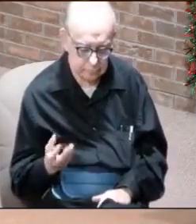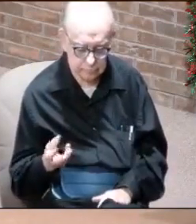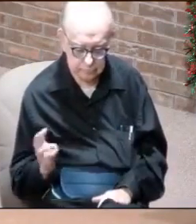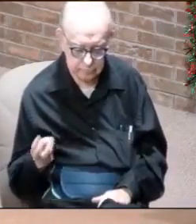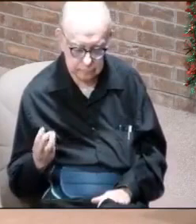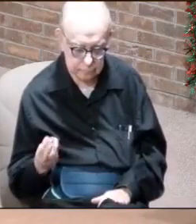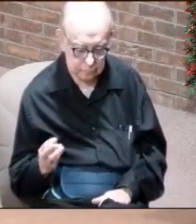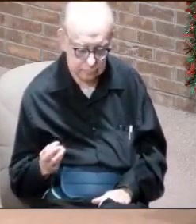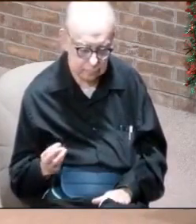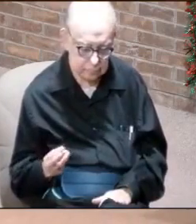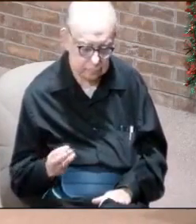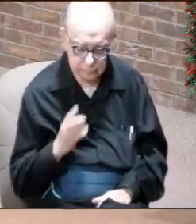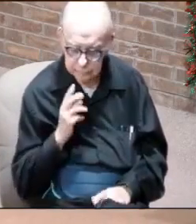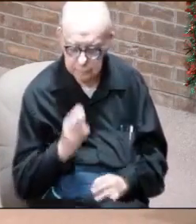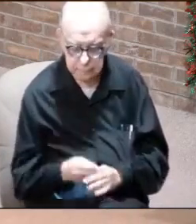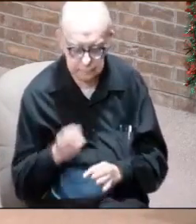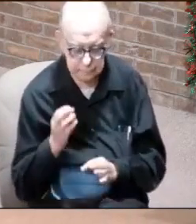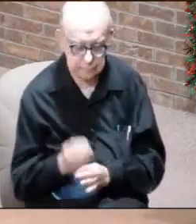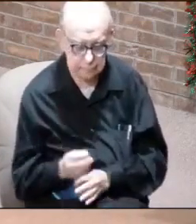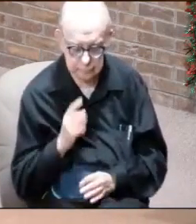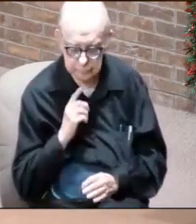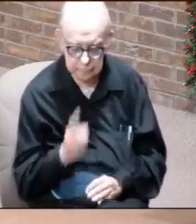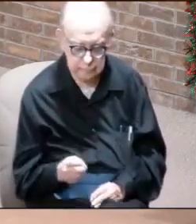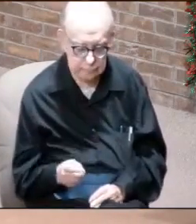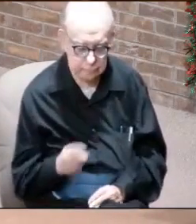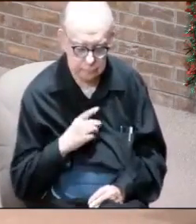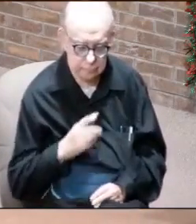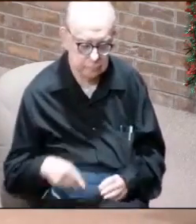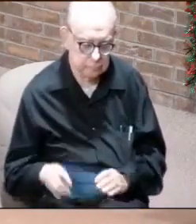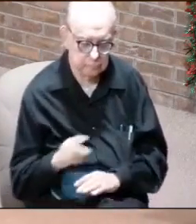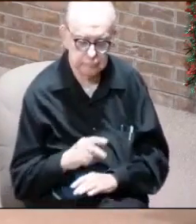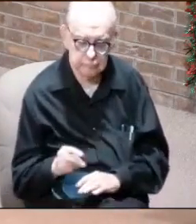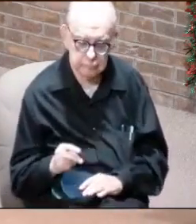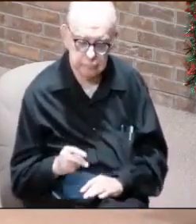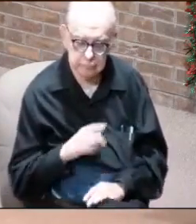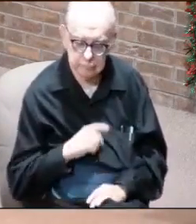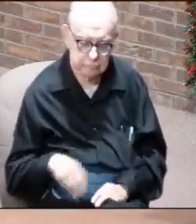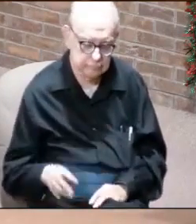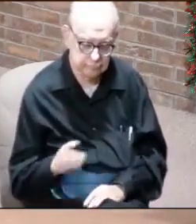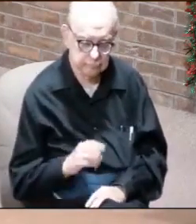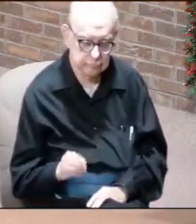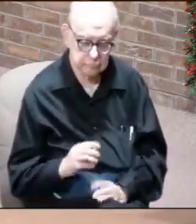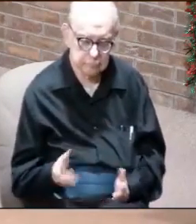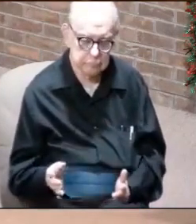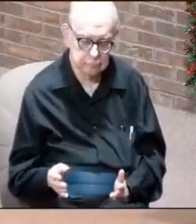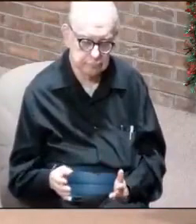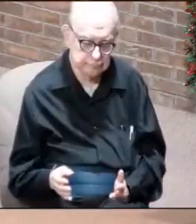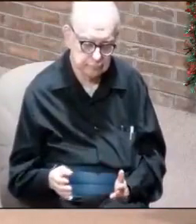He is called Faithful and True, the Word of God, King of Kings, and Lord of Lords. The rider on this